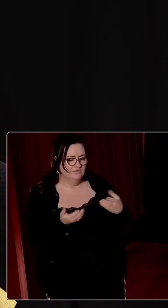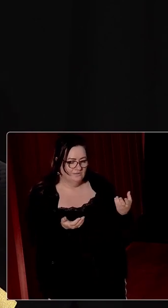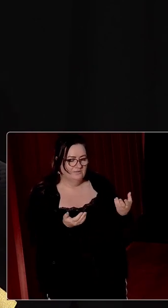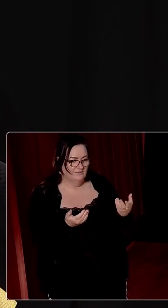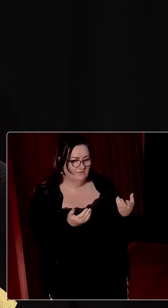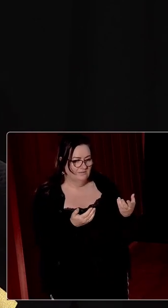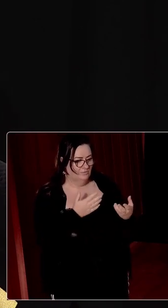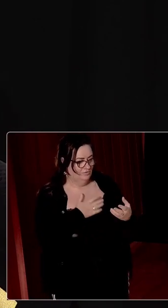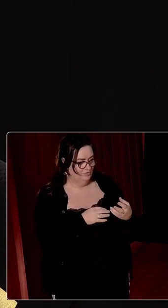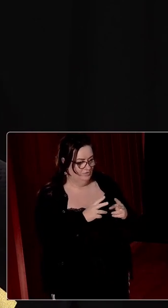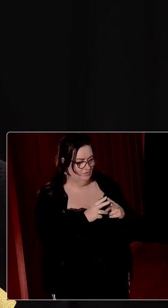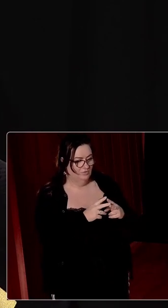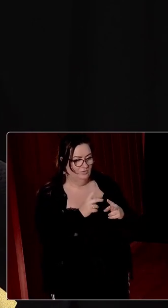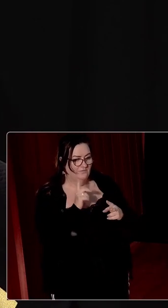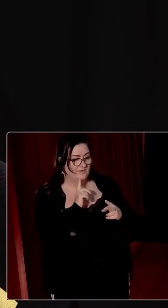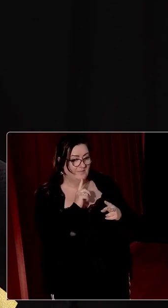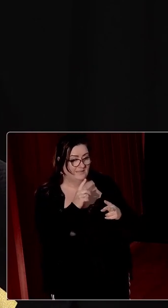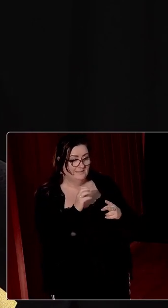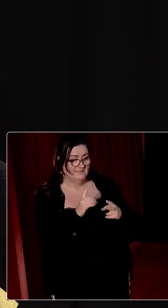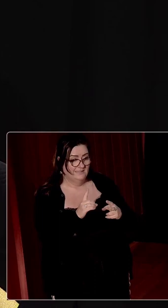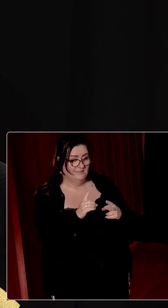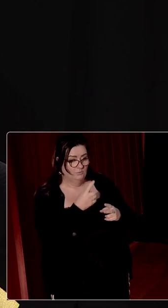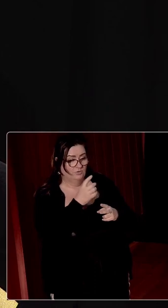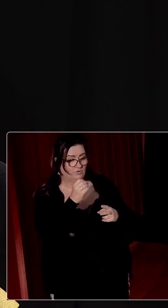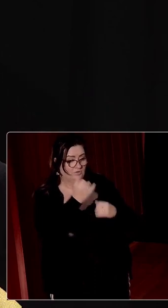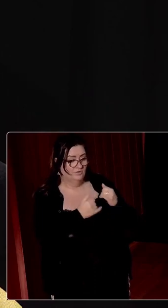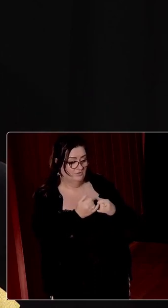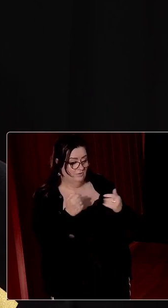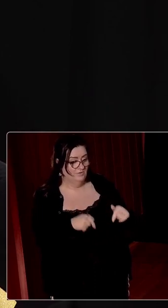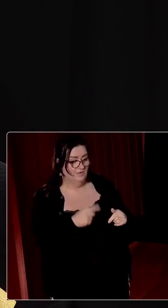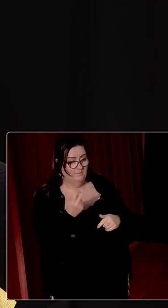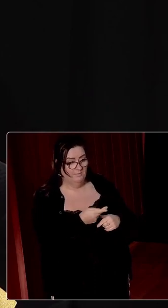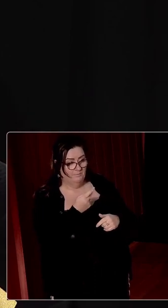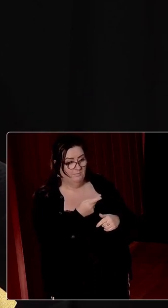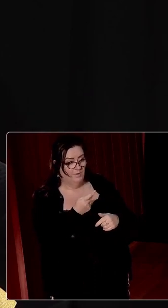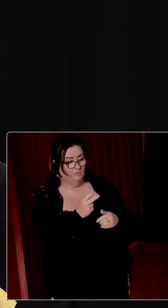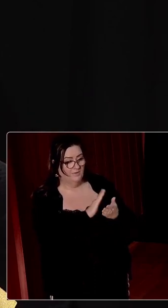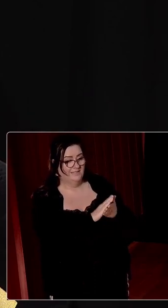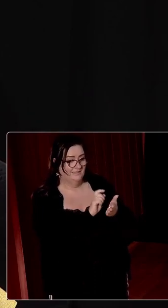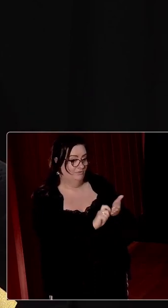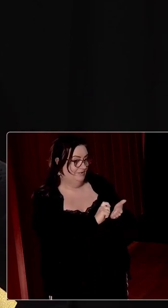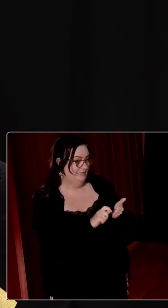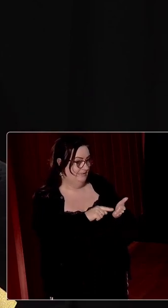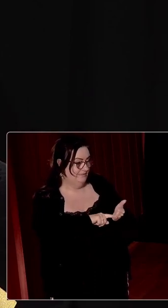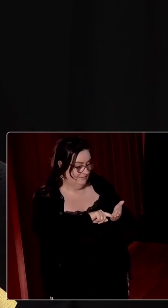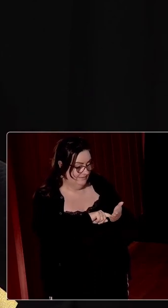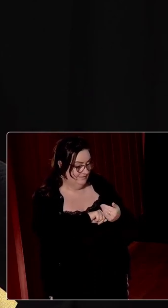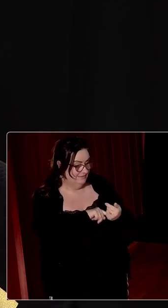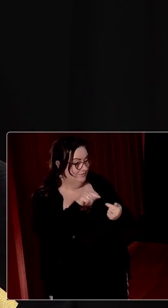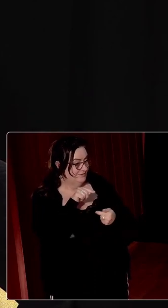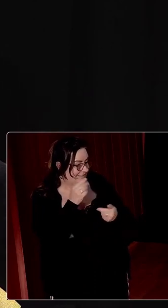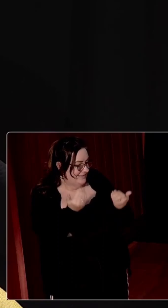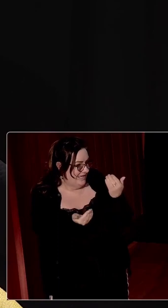were only two female TDs 100 years ago. And of course, both of them were anti-treaty. So